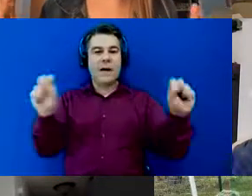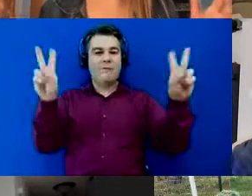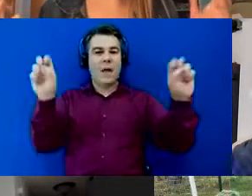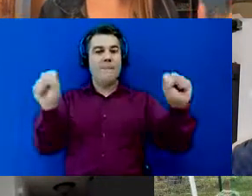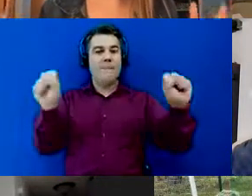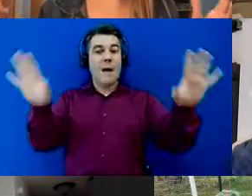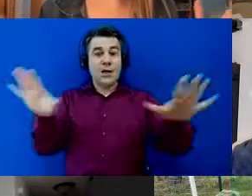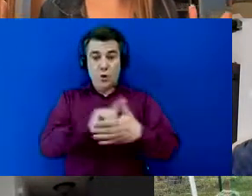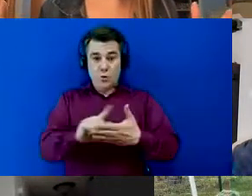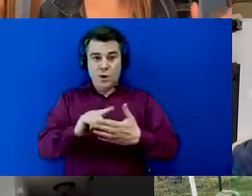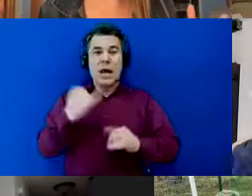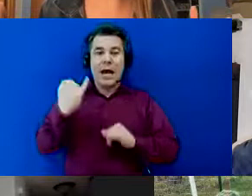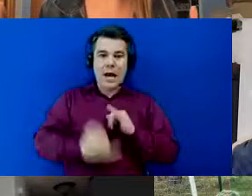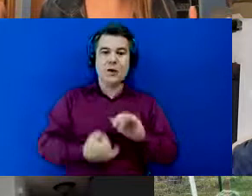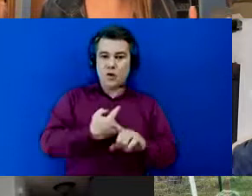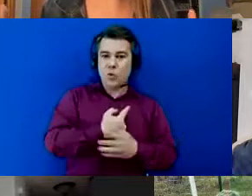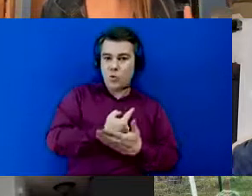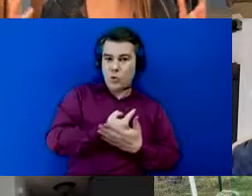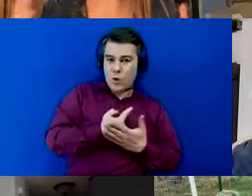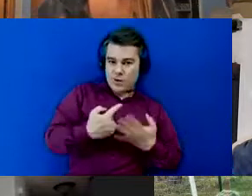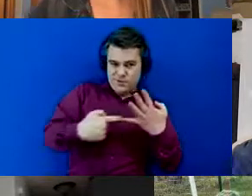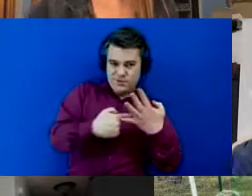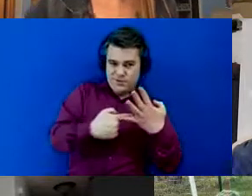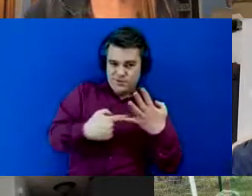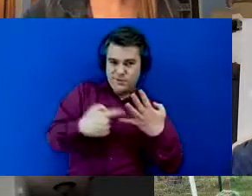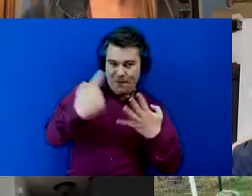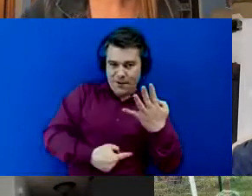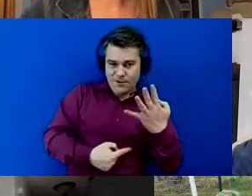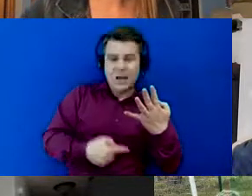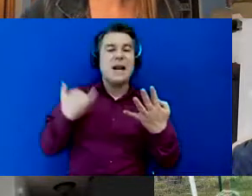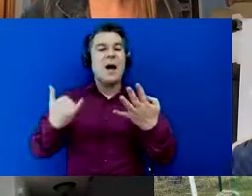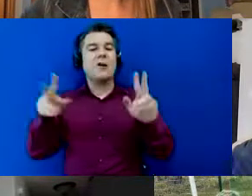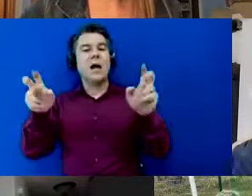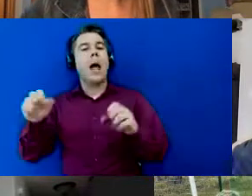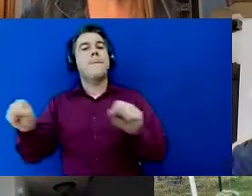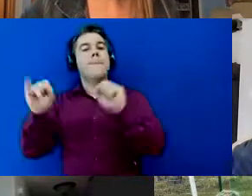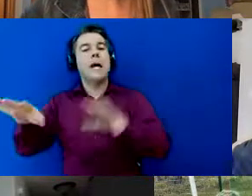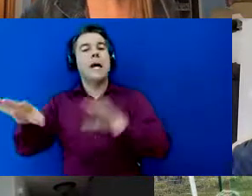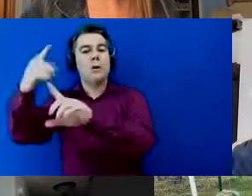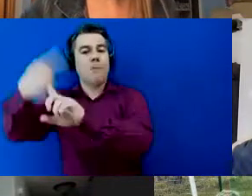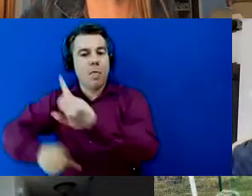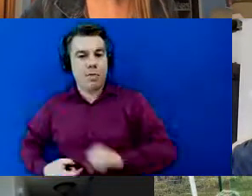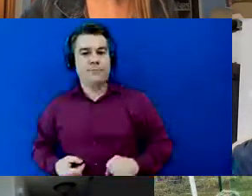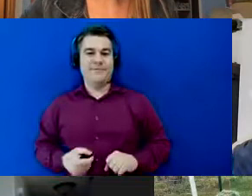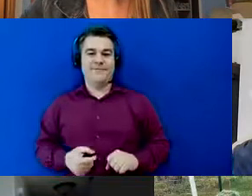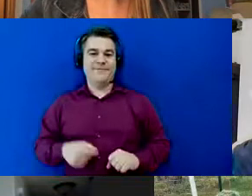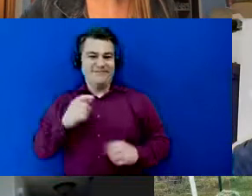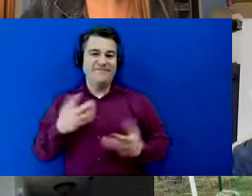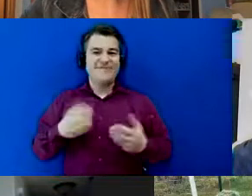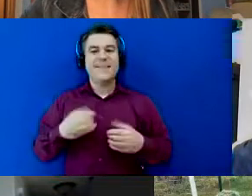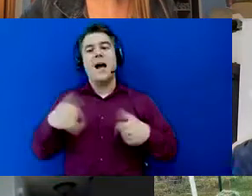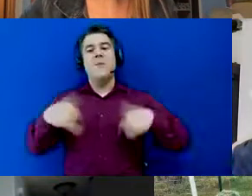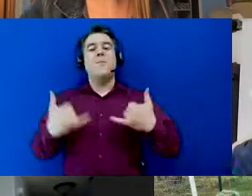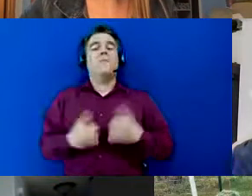in the month well this is magic month for leaders retreat so get excited and make that happen uh plexus points we can still earn